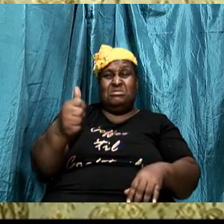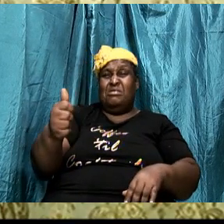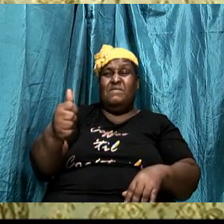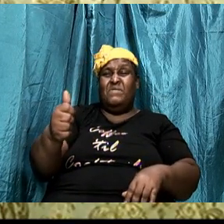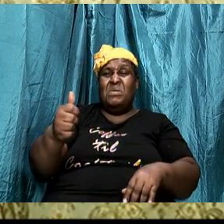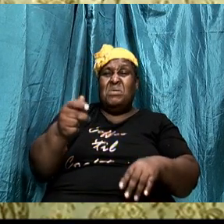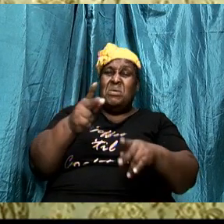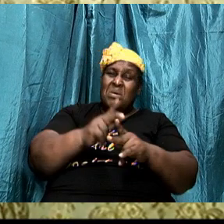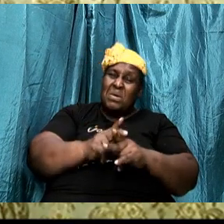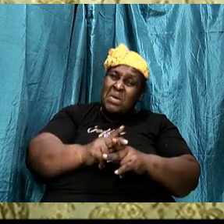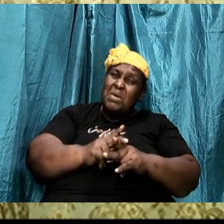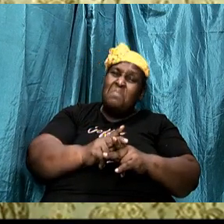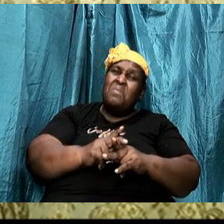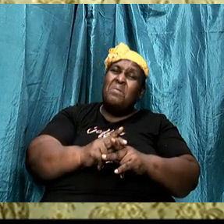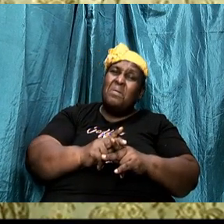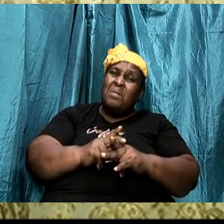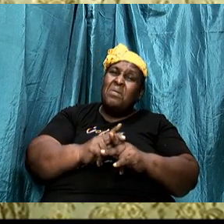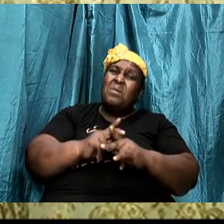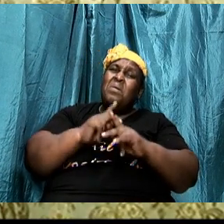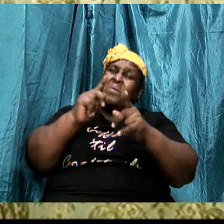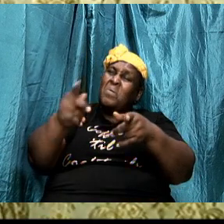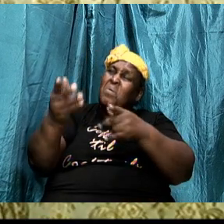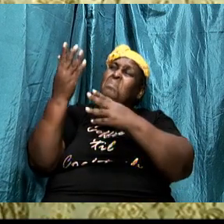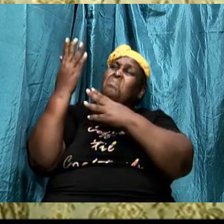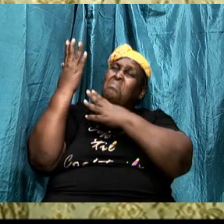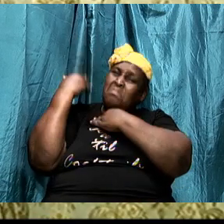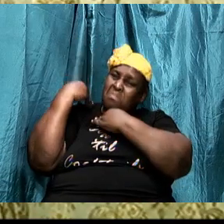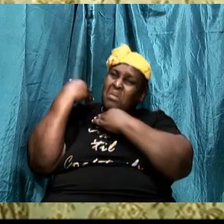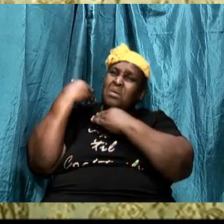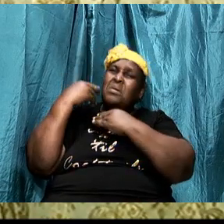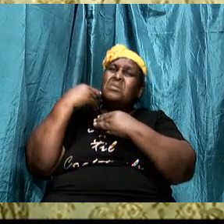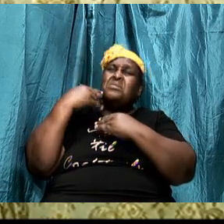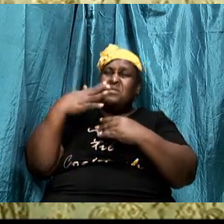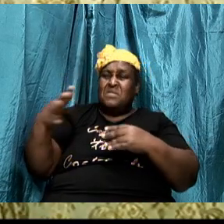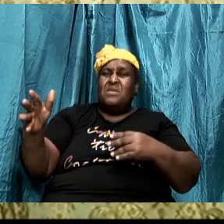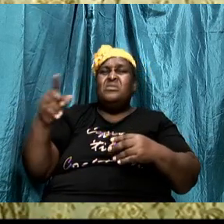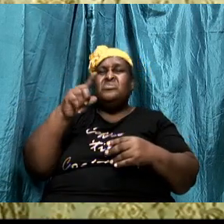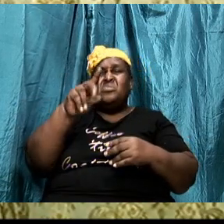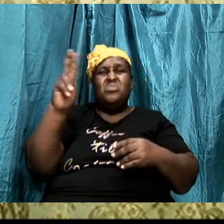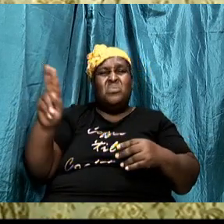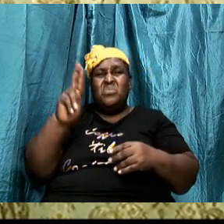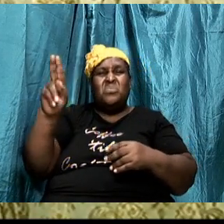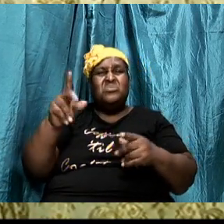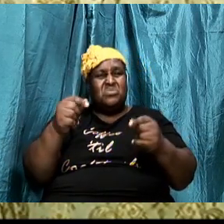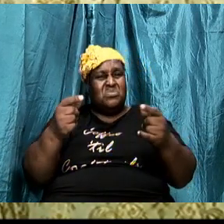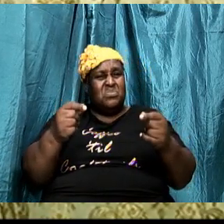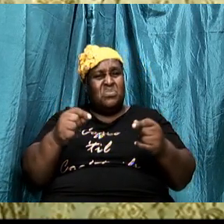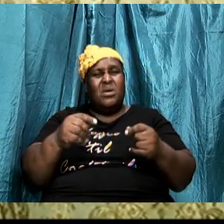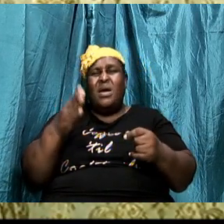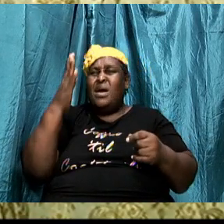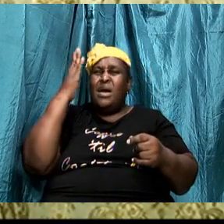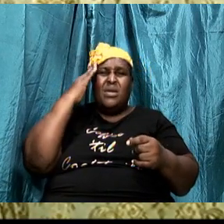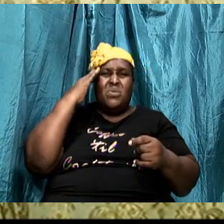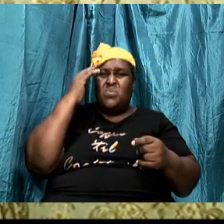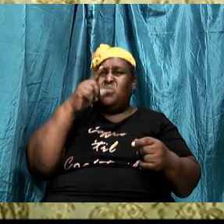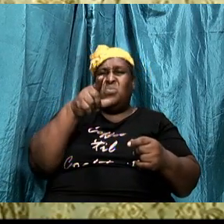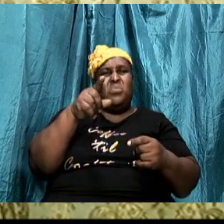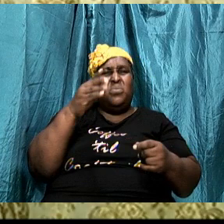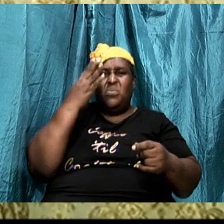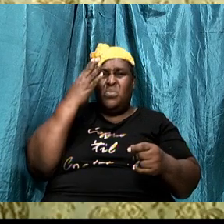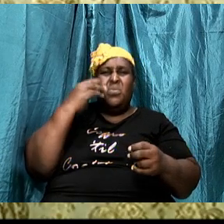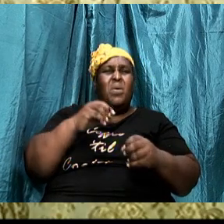keep on going back to some of the things that you used to do and that you know you should not do